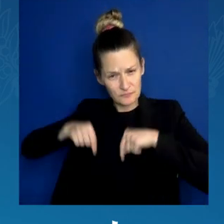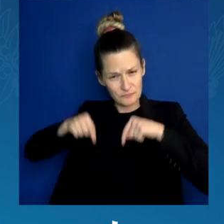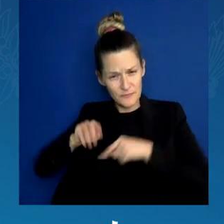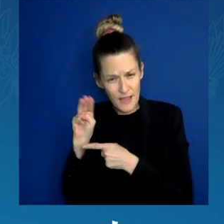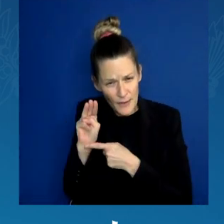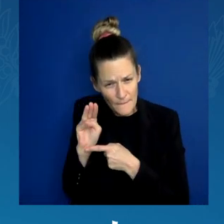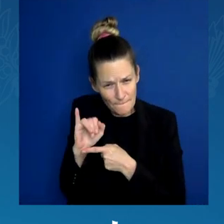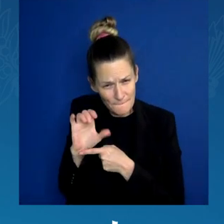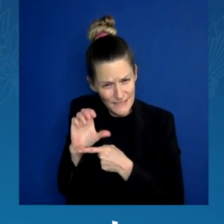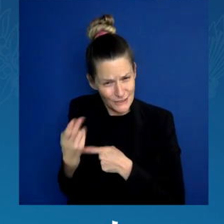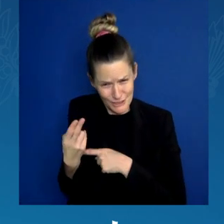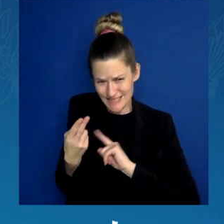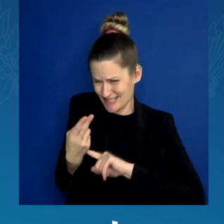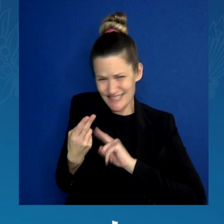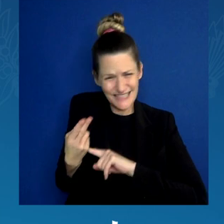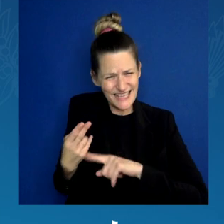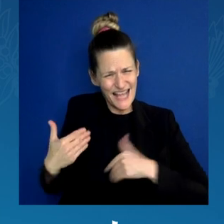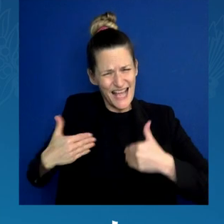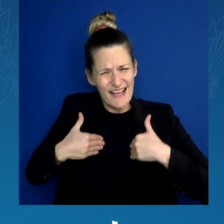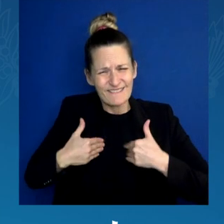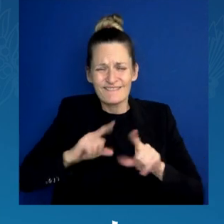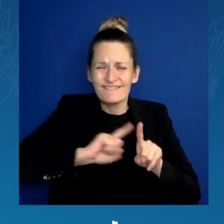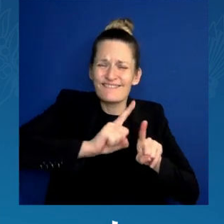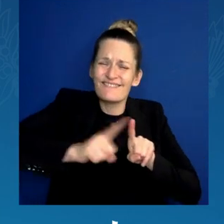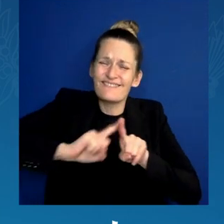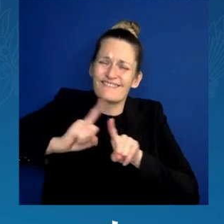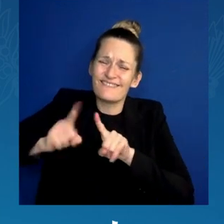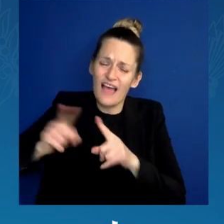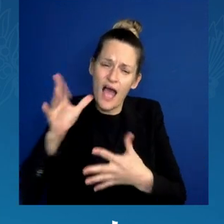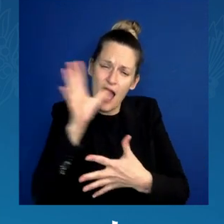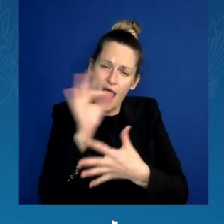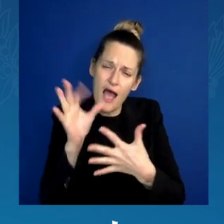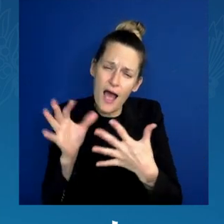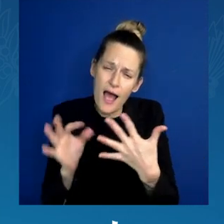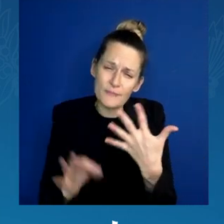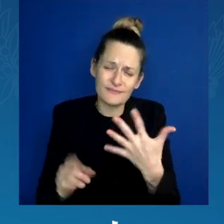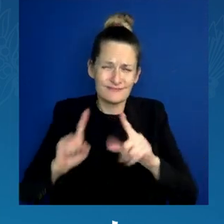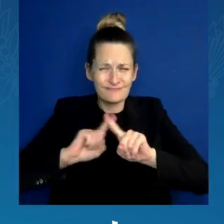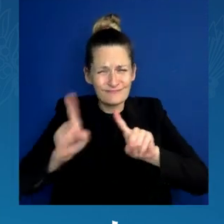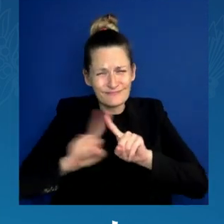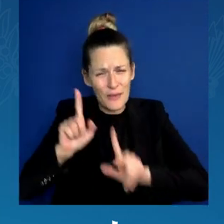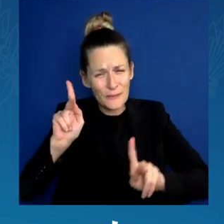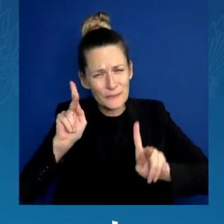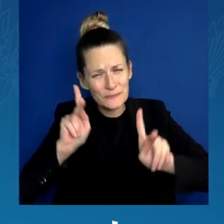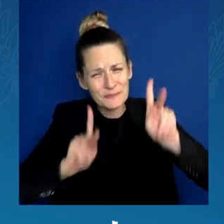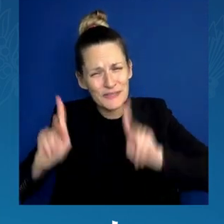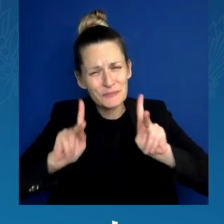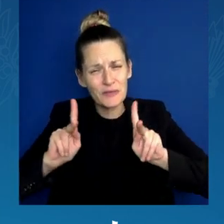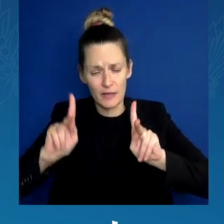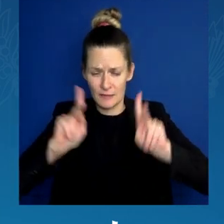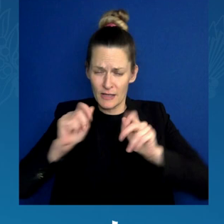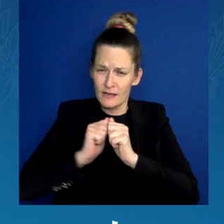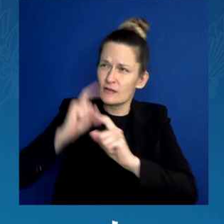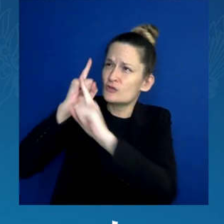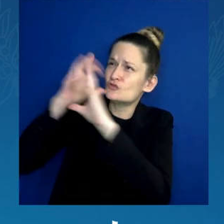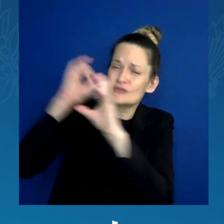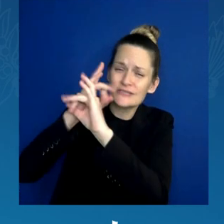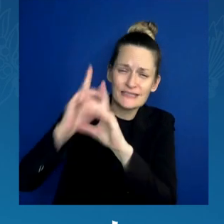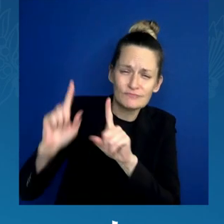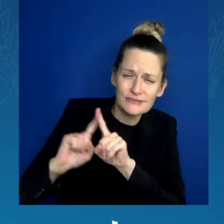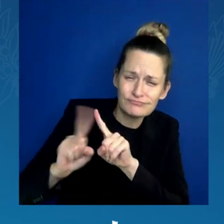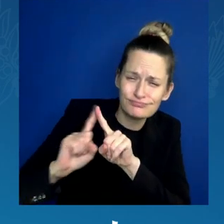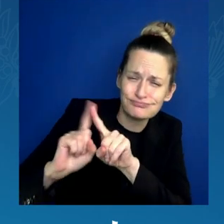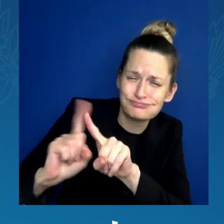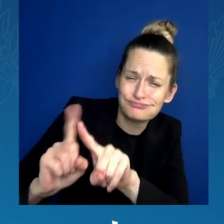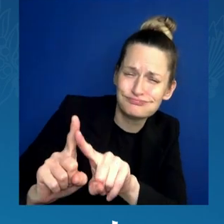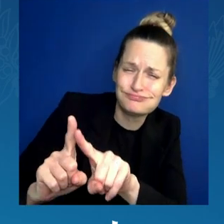place for every person with every dream, every ambition, and every idea to make something happen here in this community,